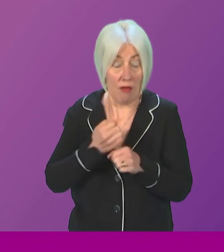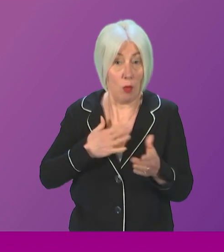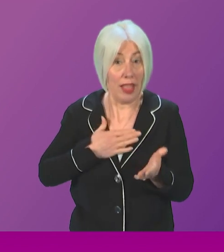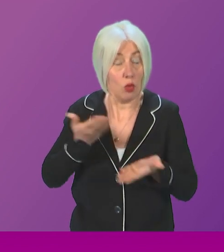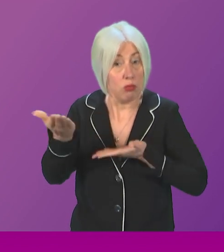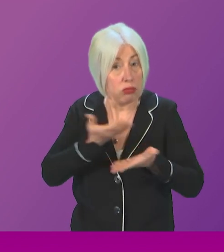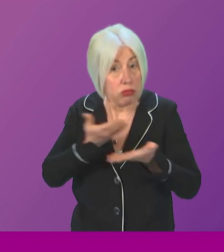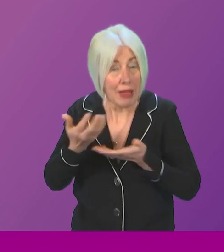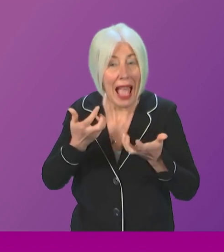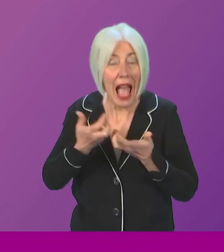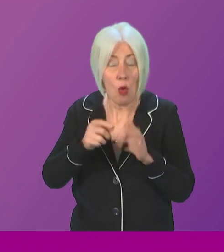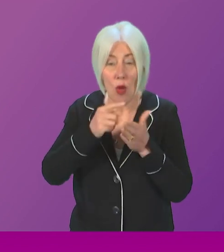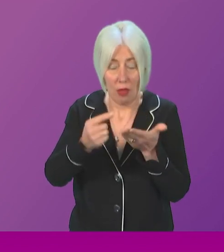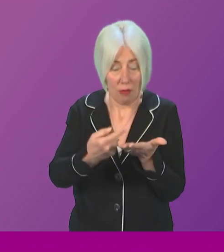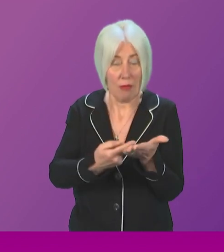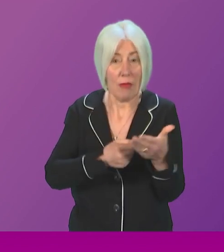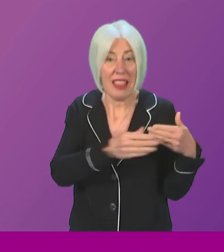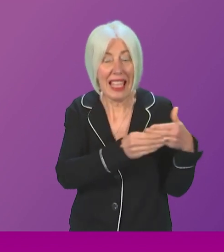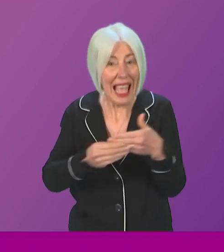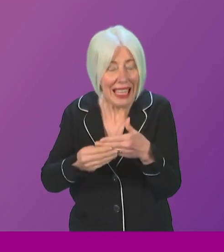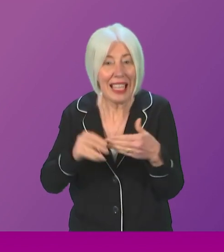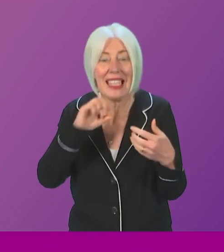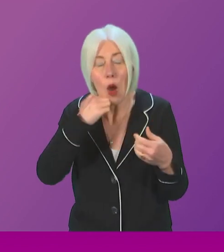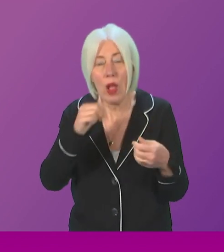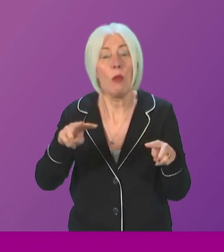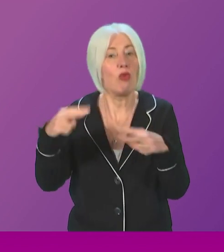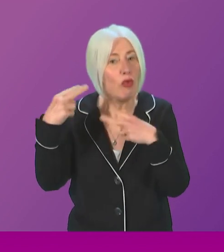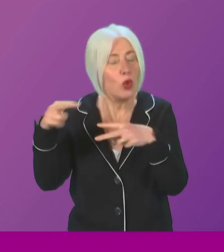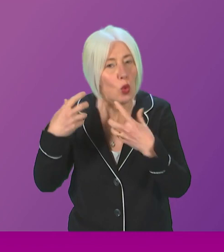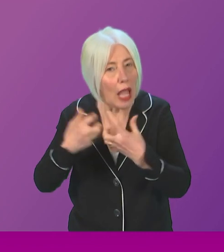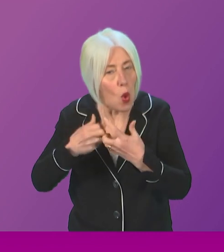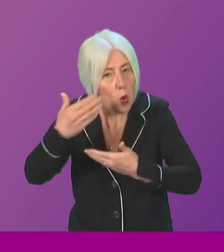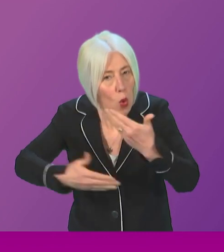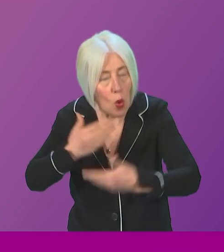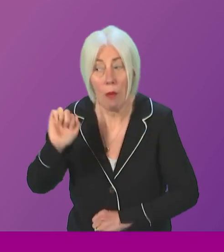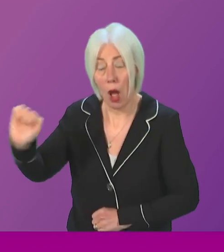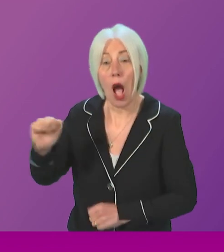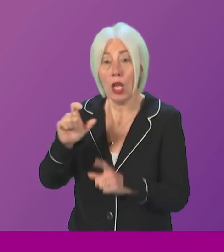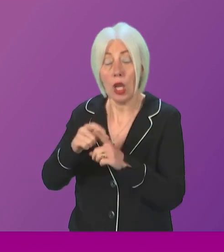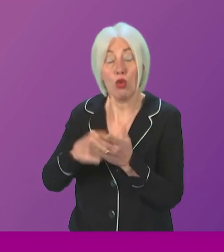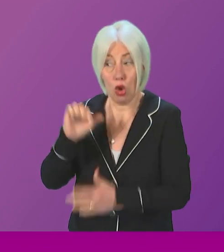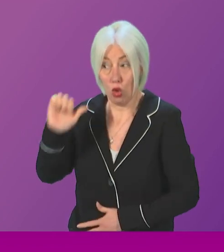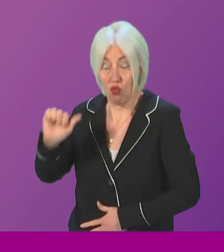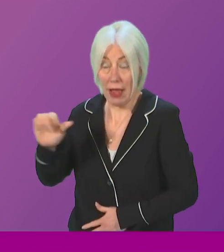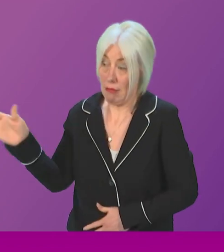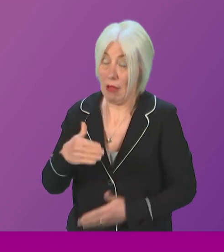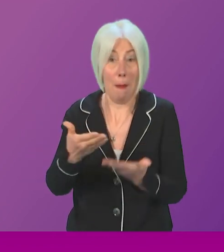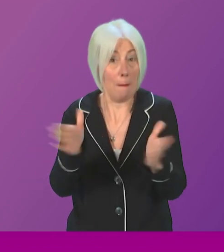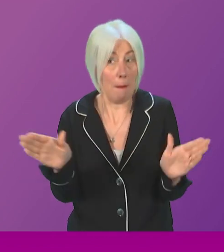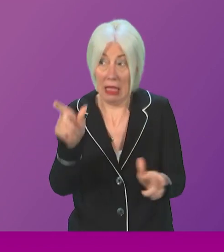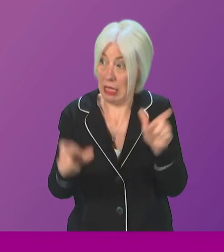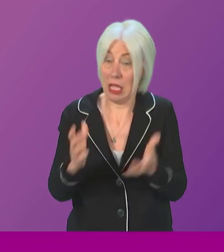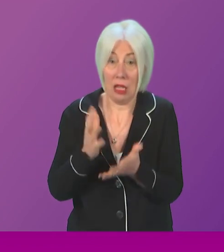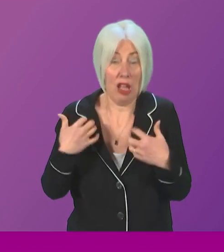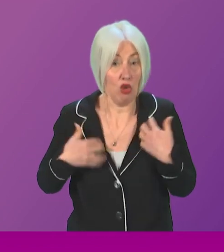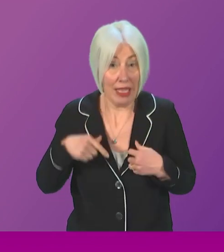around how these sentencing guidelines are kept under review. And I take the point that Douglas Ross makes. There is clearly a public interest in that